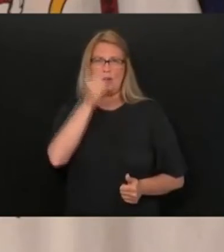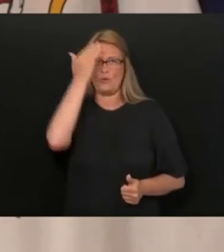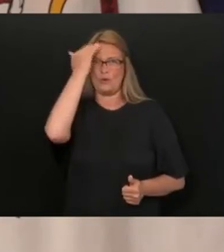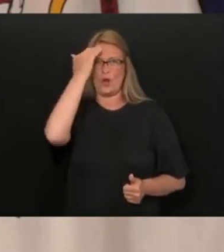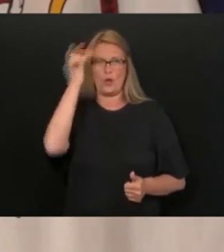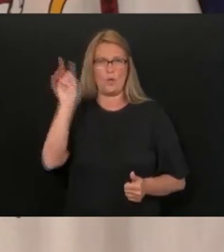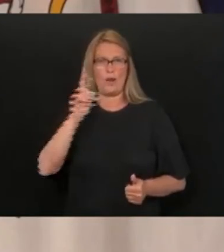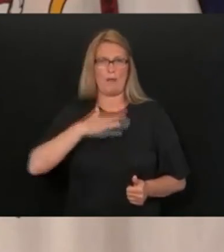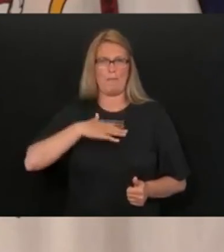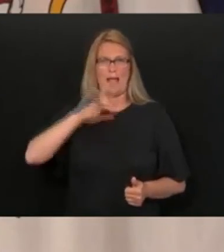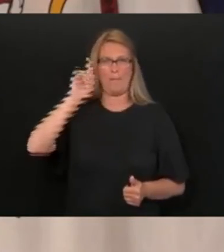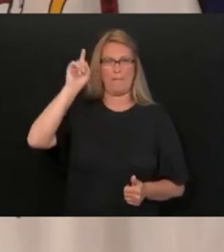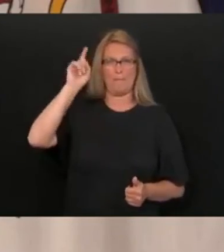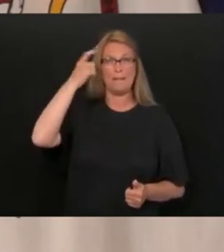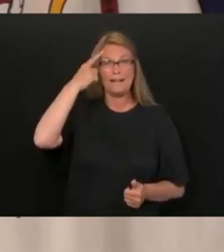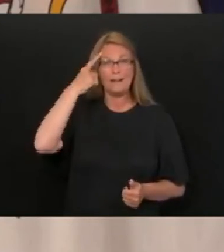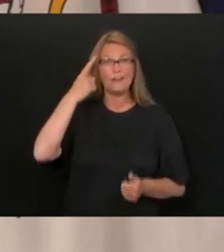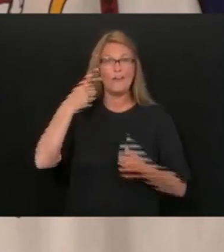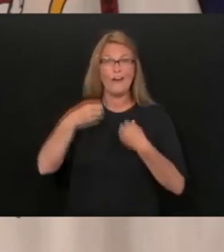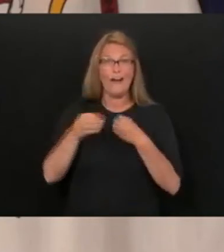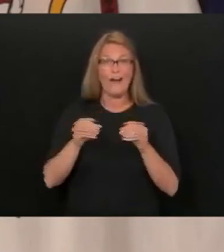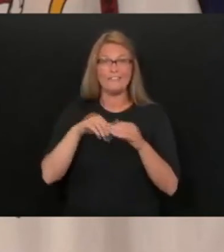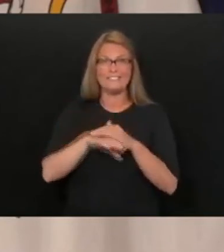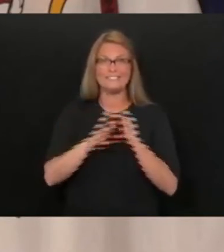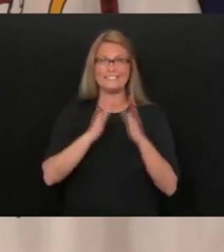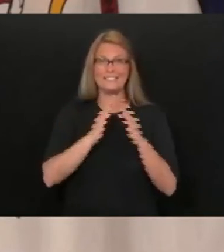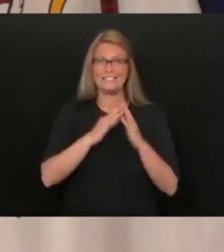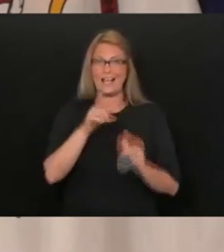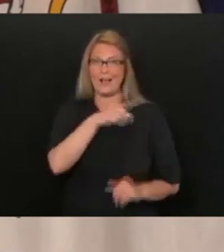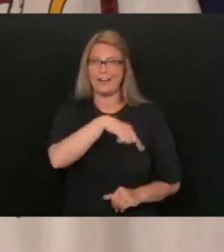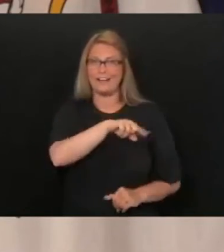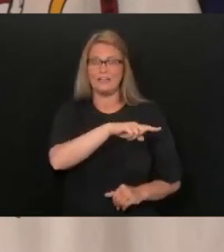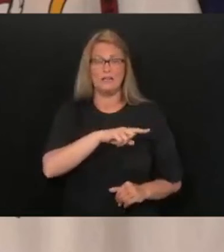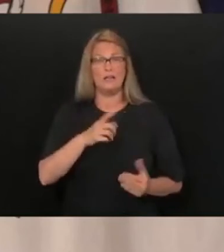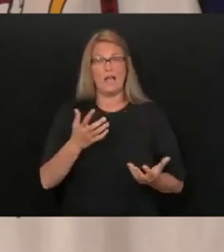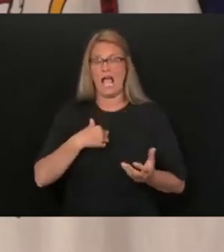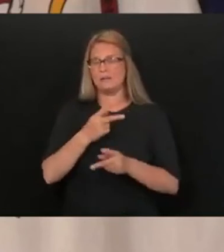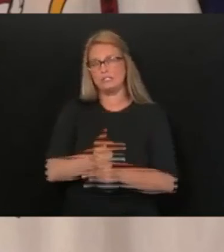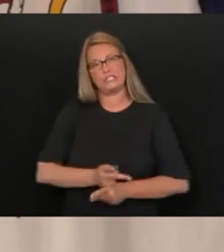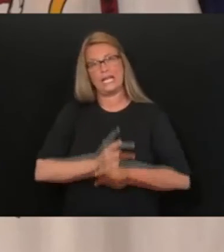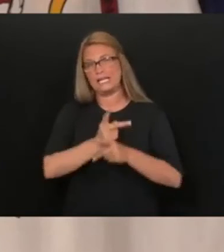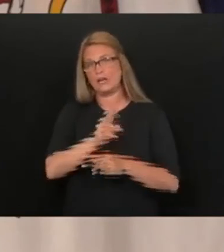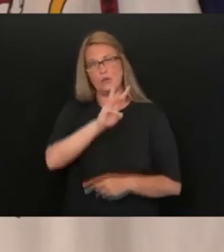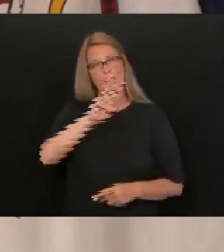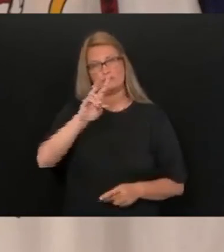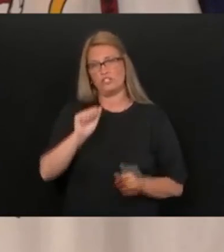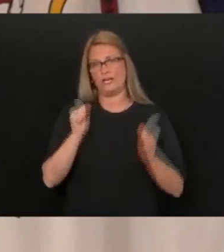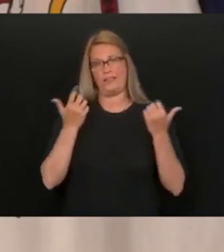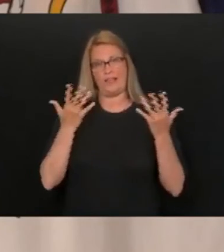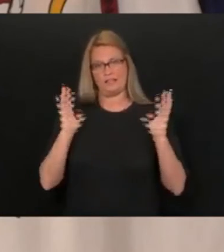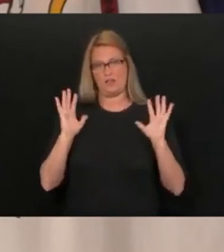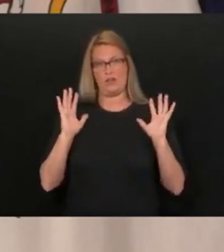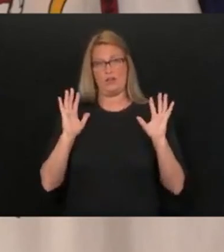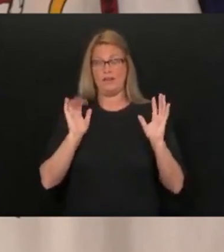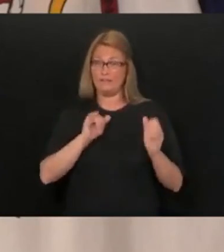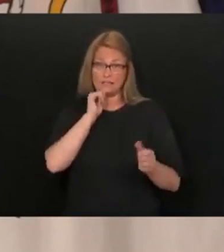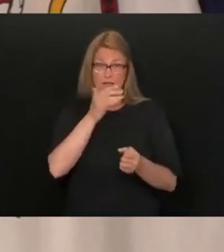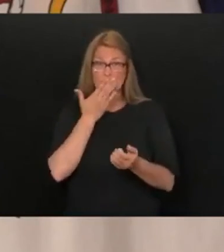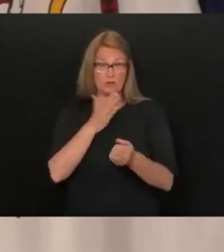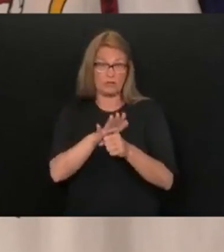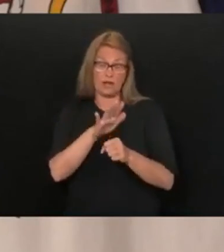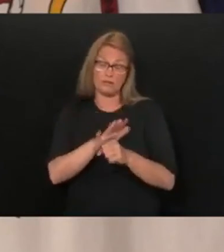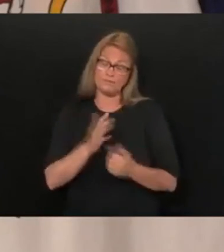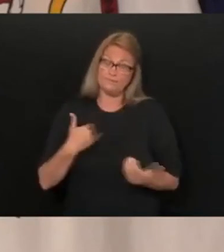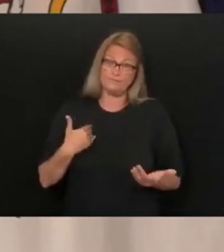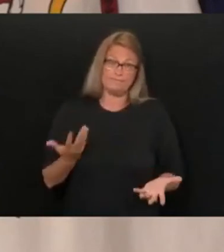right now. All I am doing is trying to take care of West Virginians. So, if that's not good enough, well it's not good enough, but